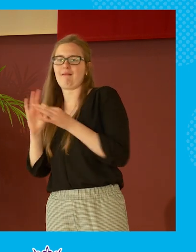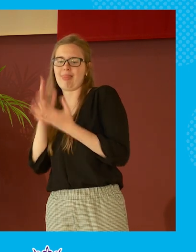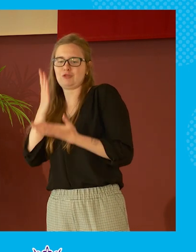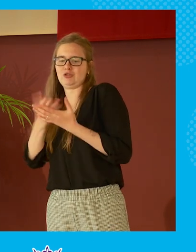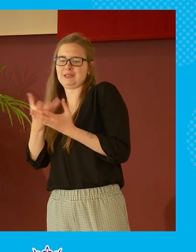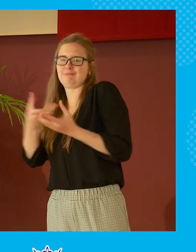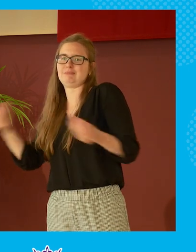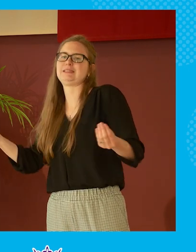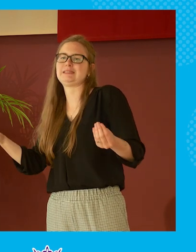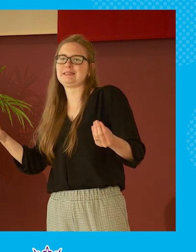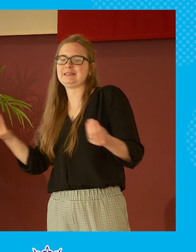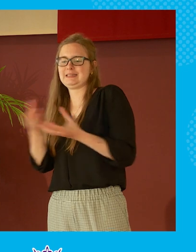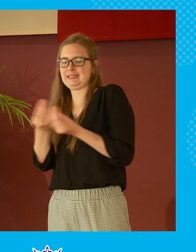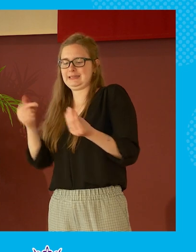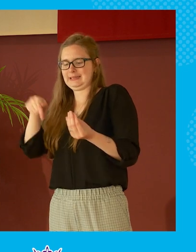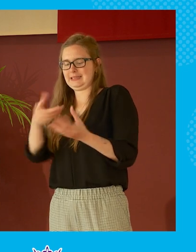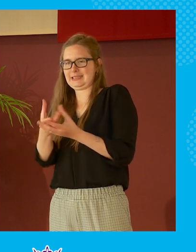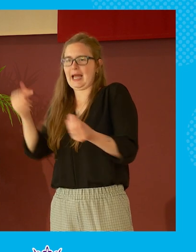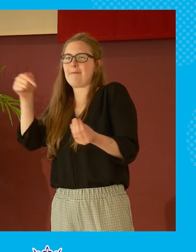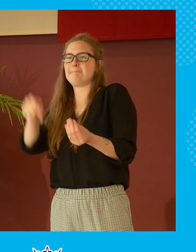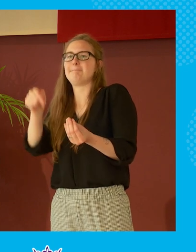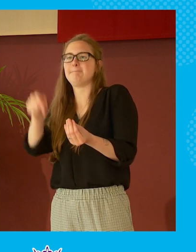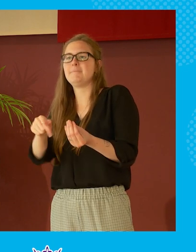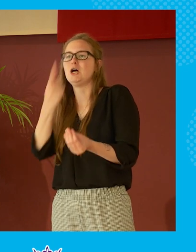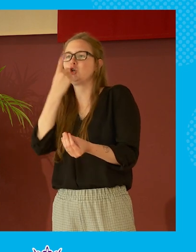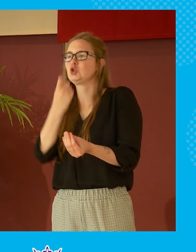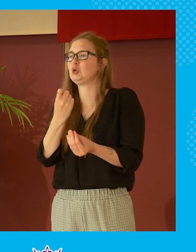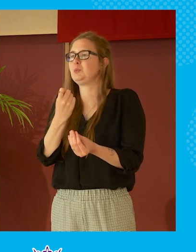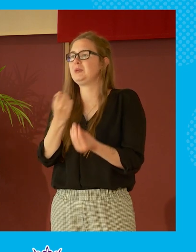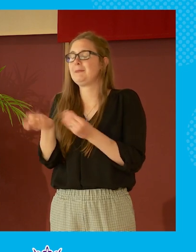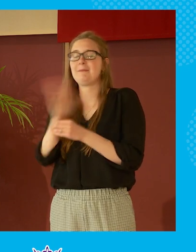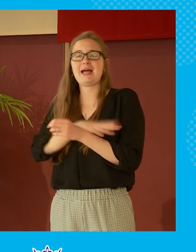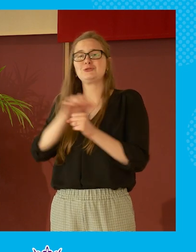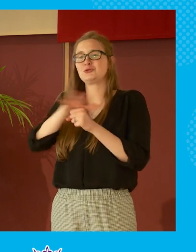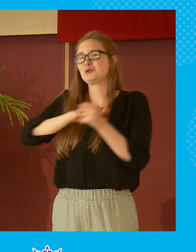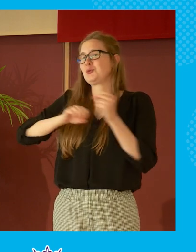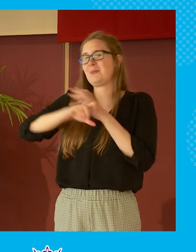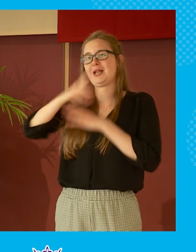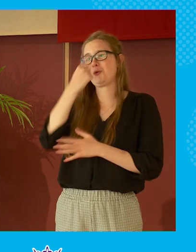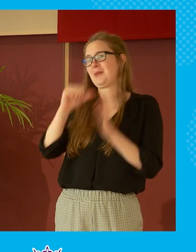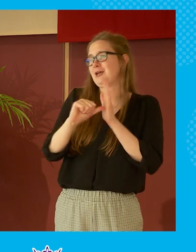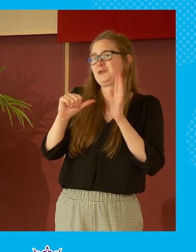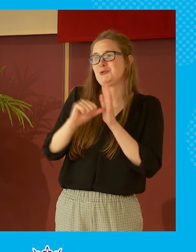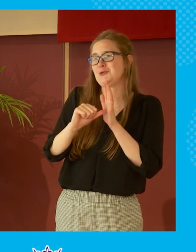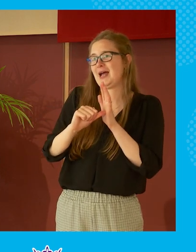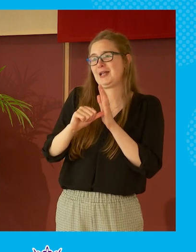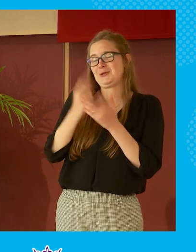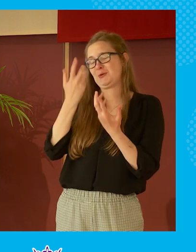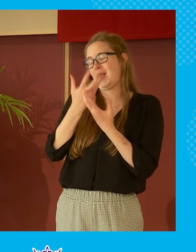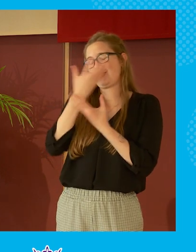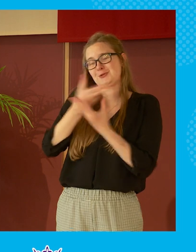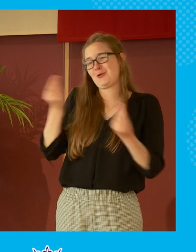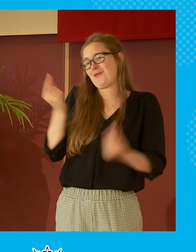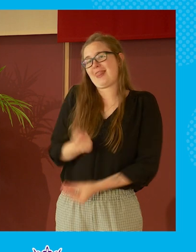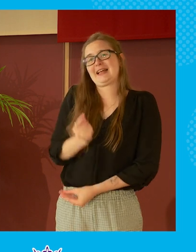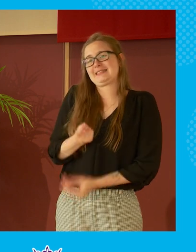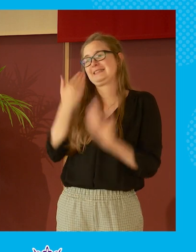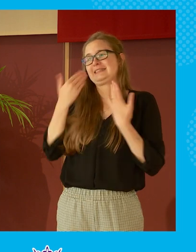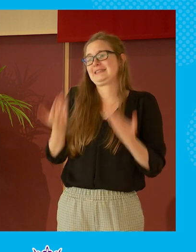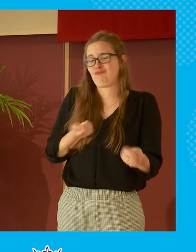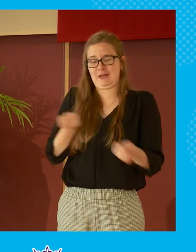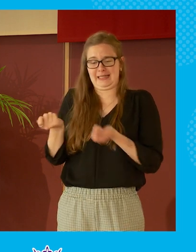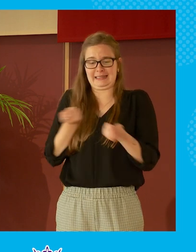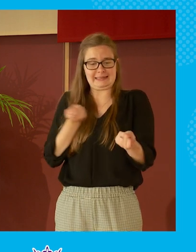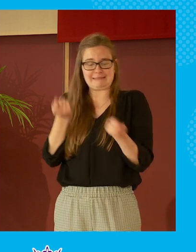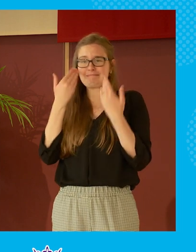just appears to be something is missing it could well be back to social media as the problem and i have no more solution than anyone else to how do we regulate